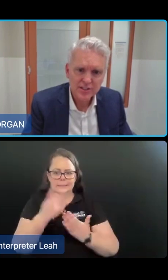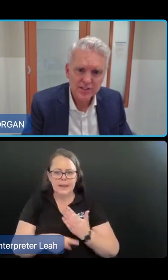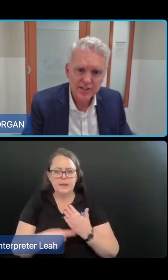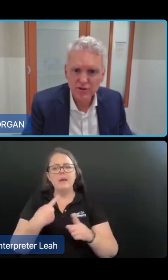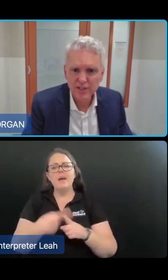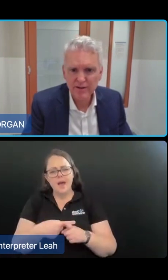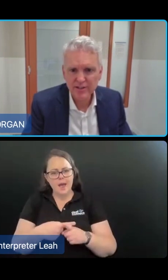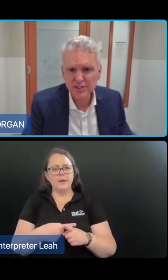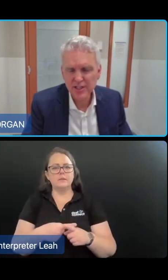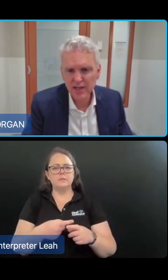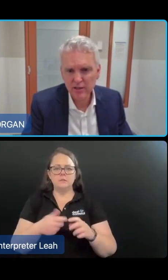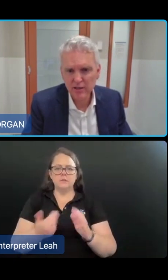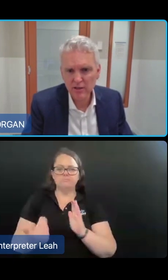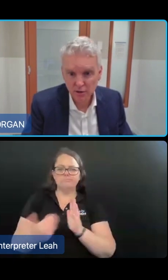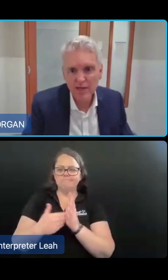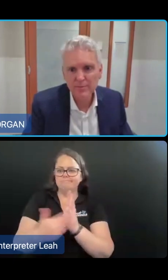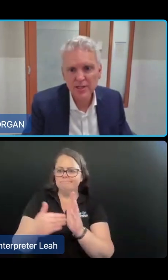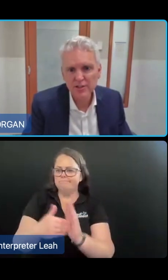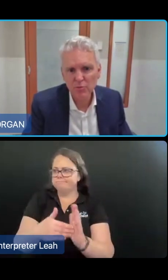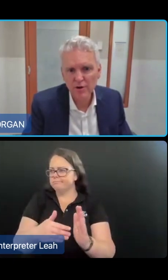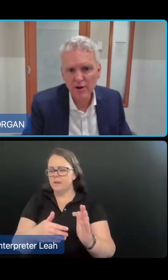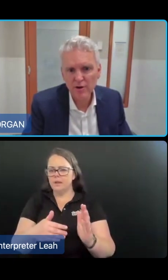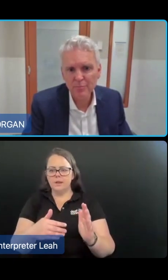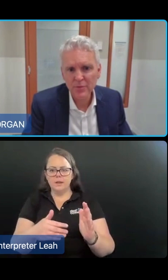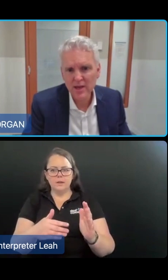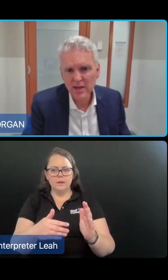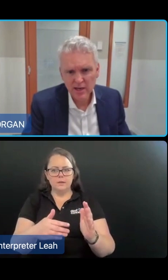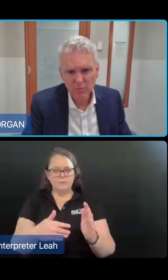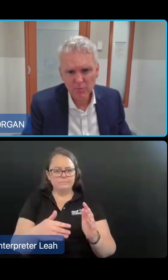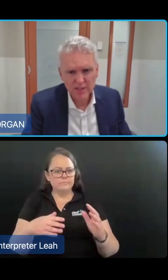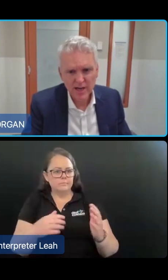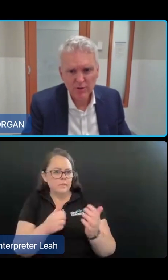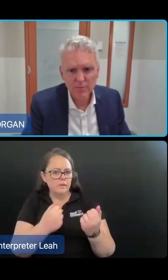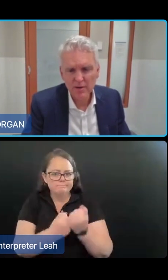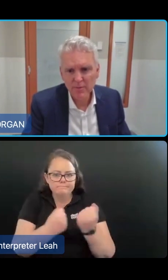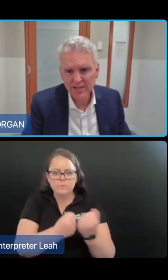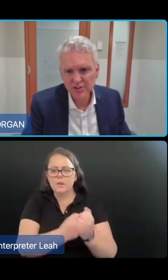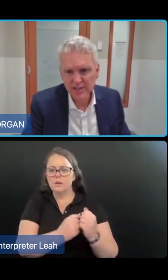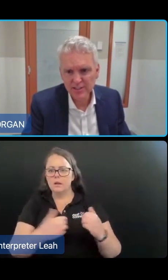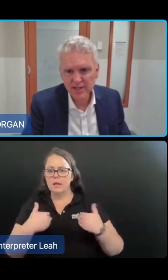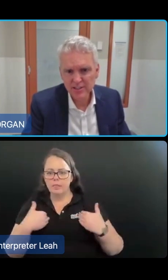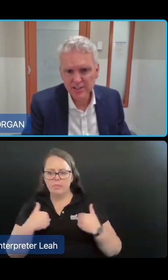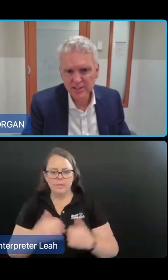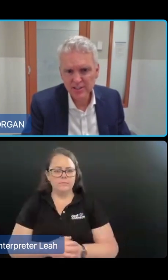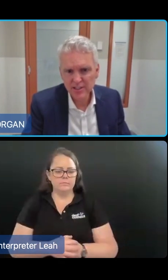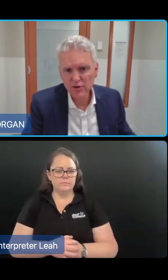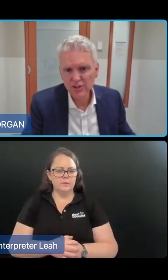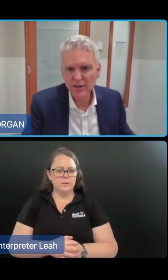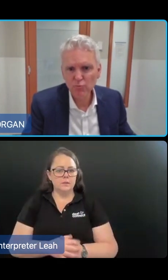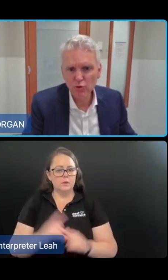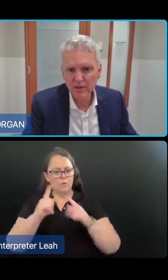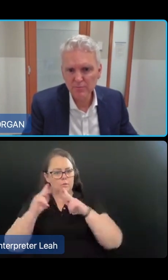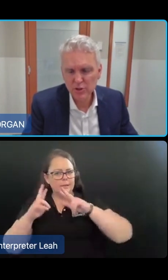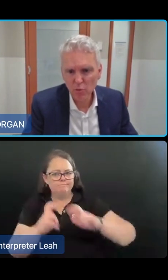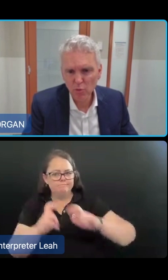states and territories on using their existing loan schemes under support at home. And by starting with home care packages and STRC, the